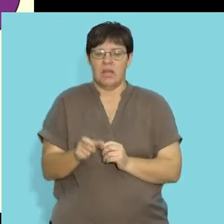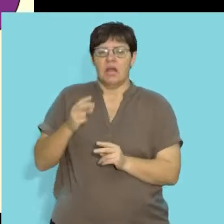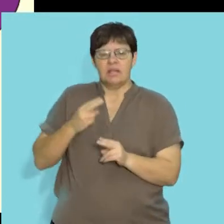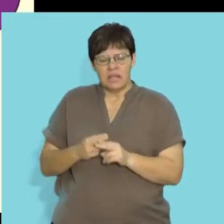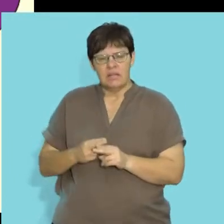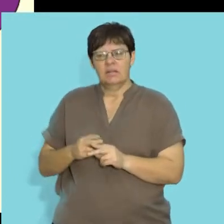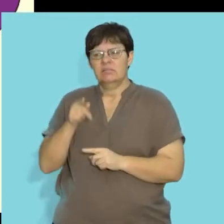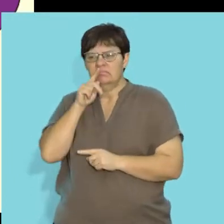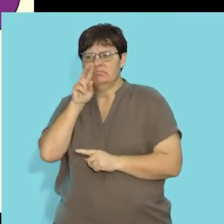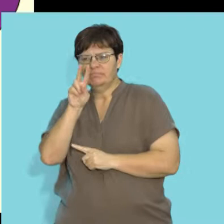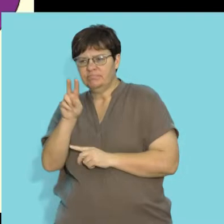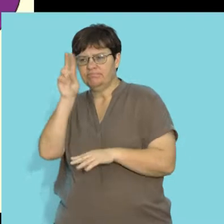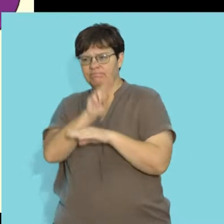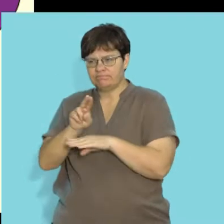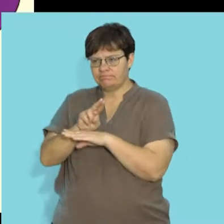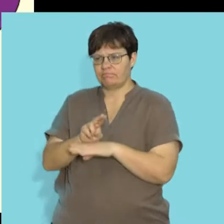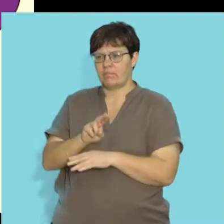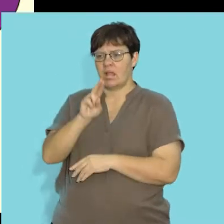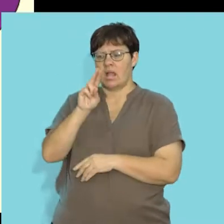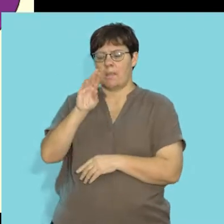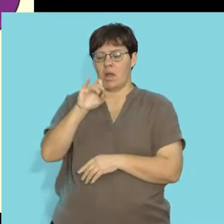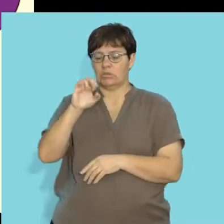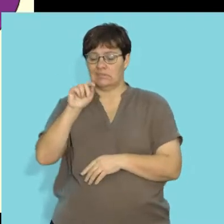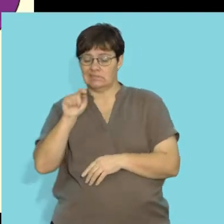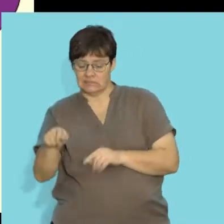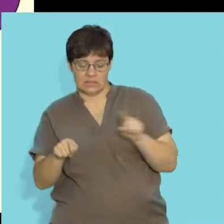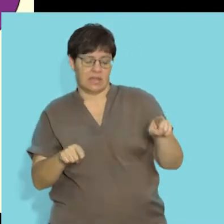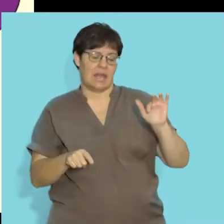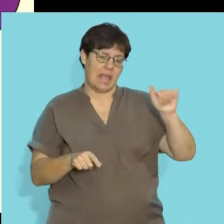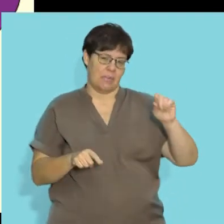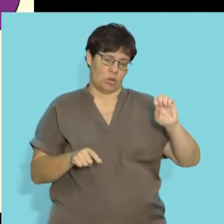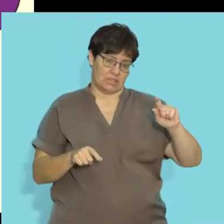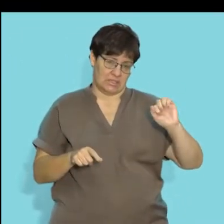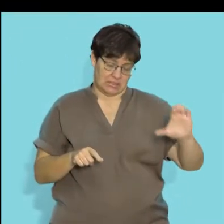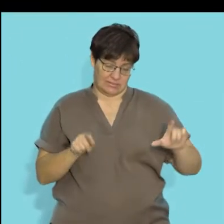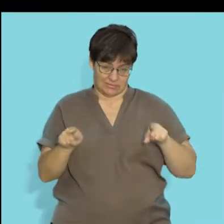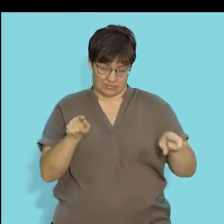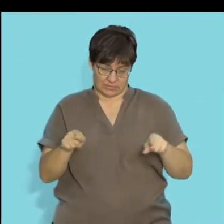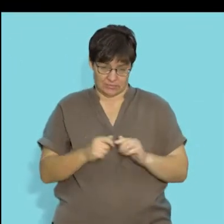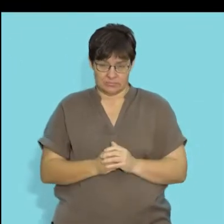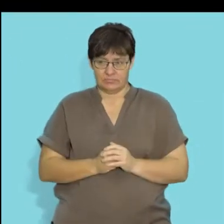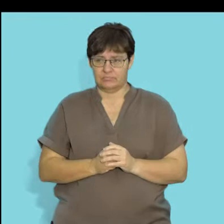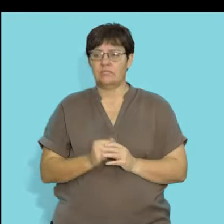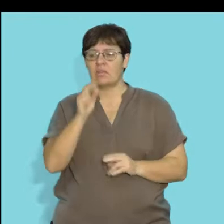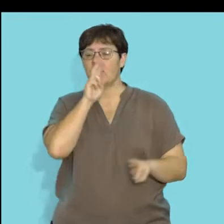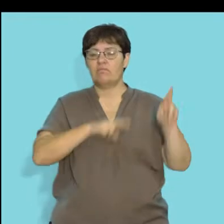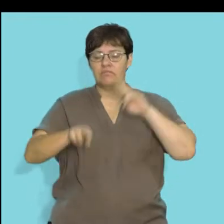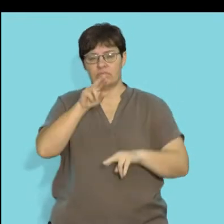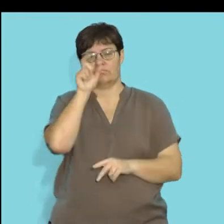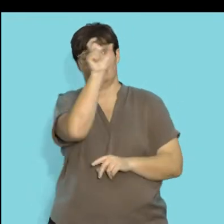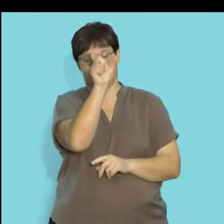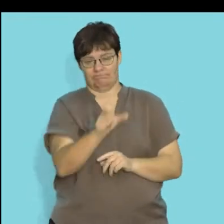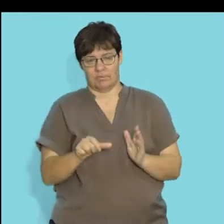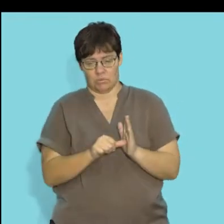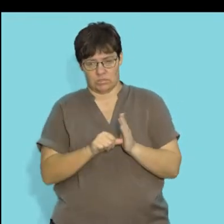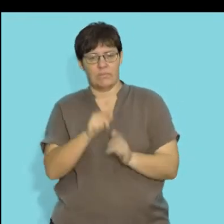and then we're going to spend some time having an overview of the biotic and abiotic factors. It's important that we review some important